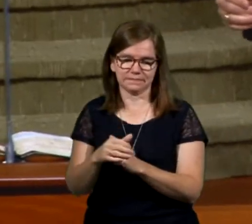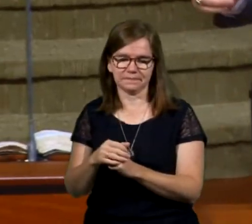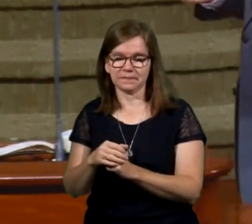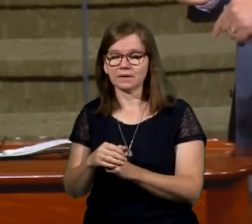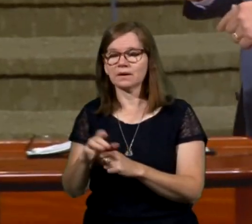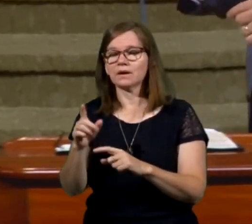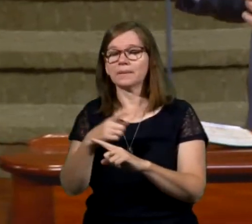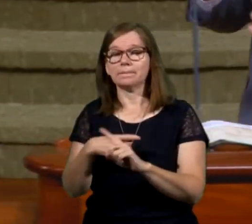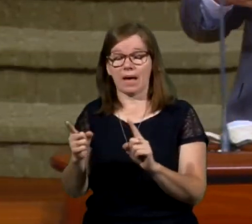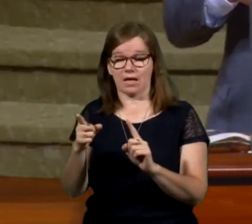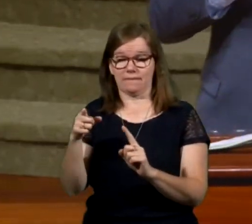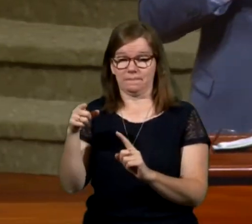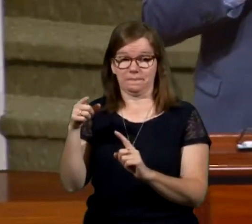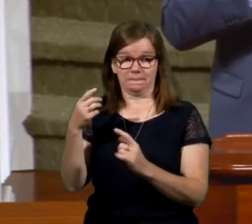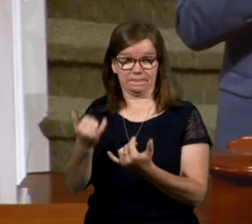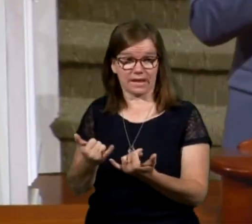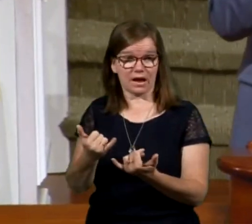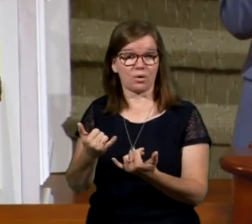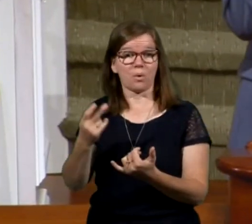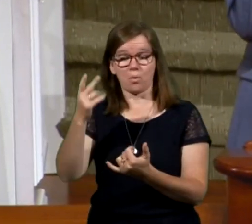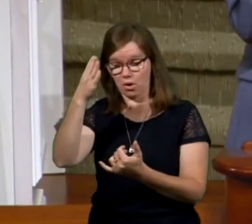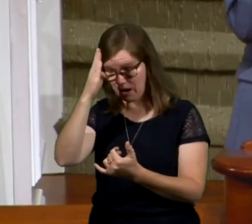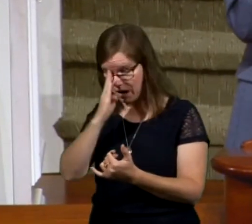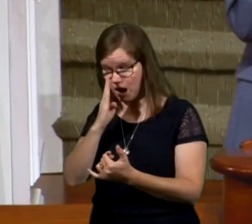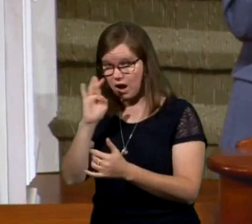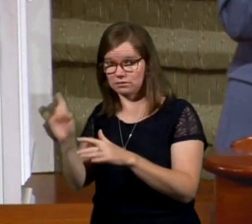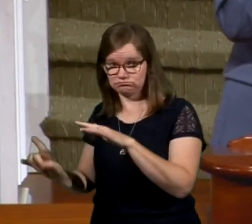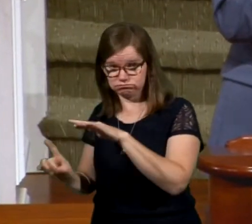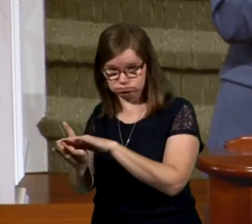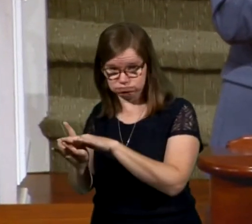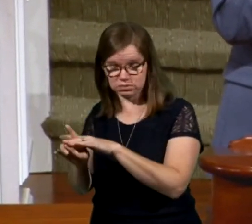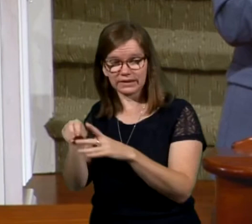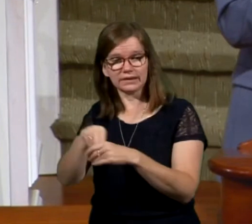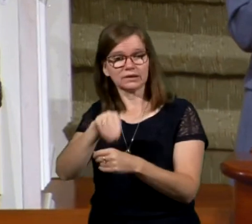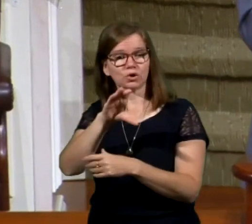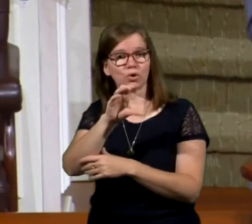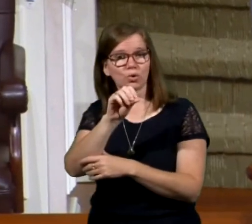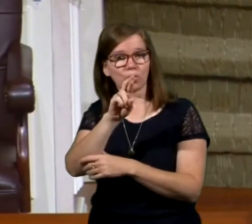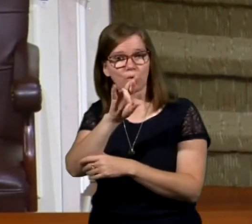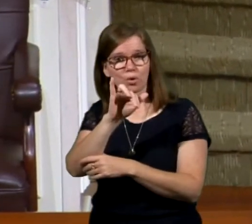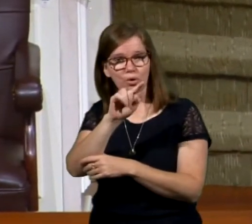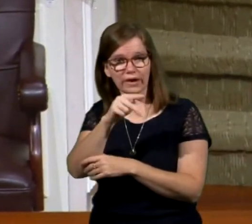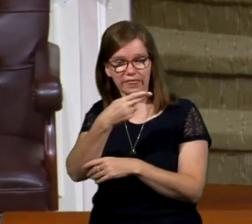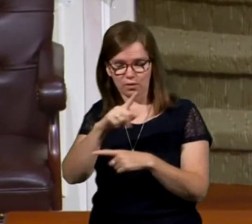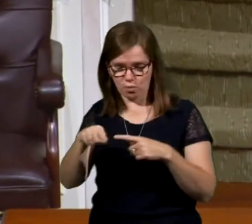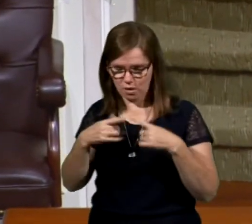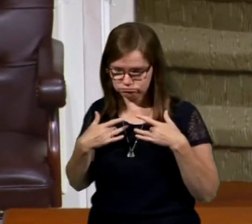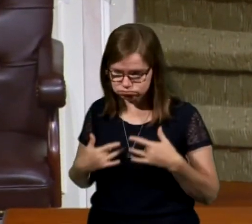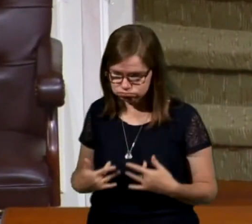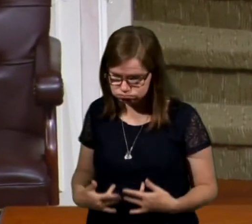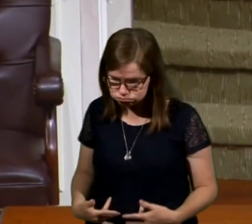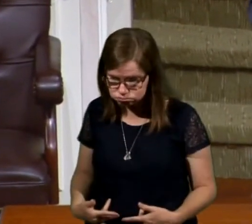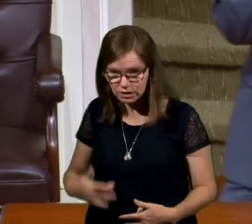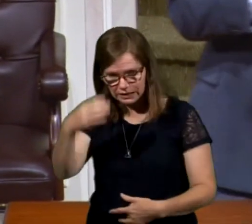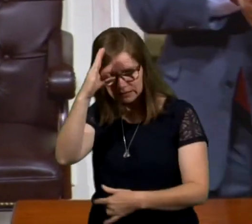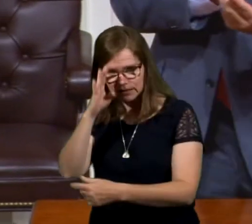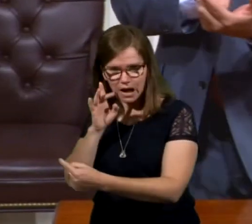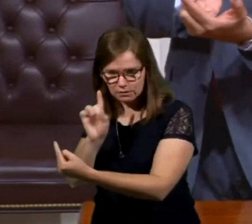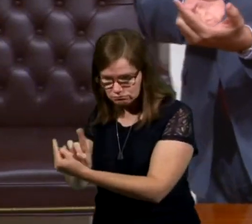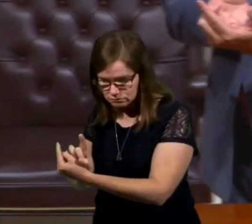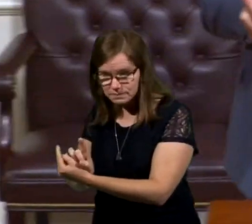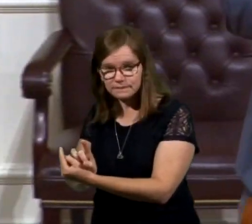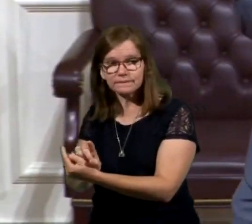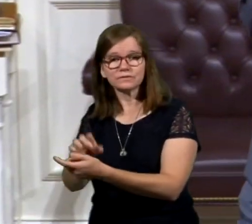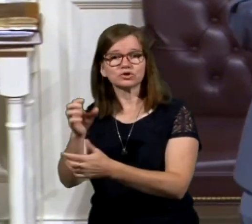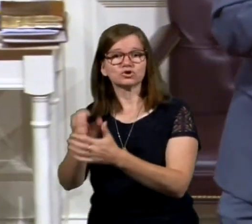But now we find that Paul, God, has appeared to him at Corinth when he was really low, and he's appeared with him in chapter 20,